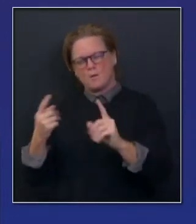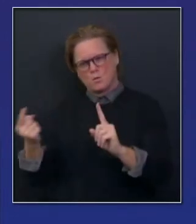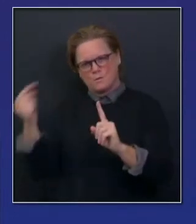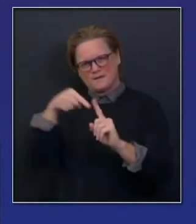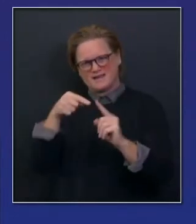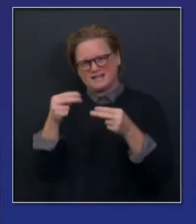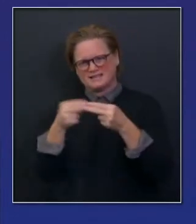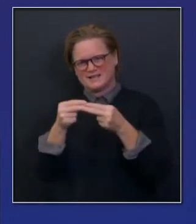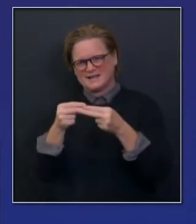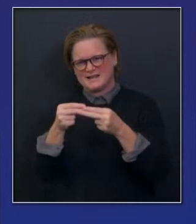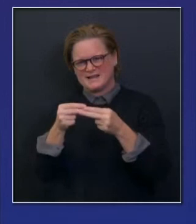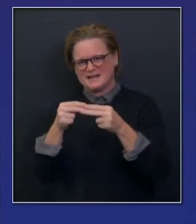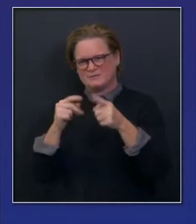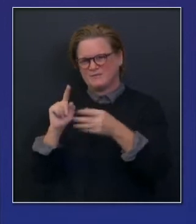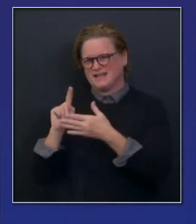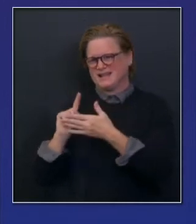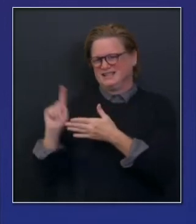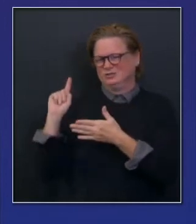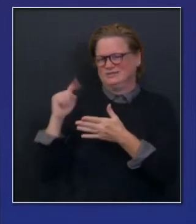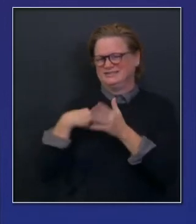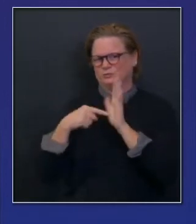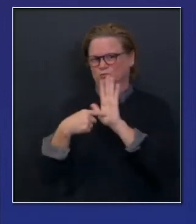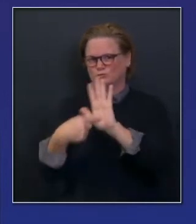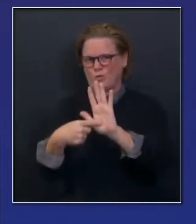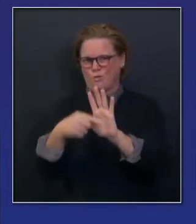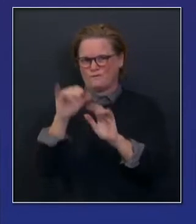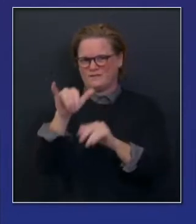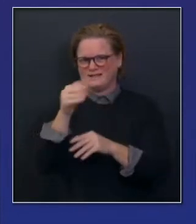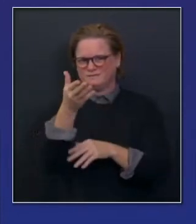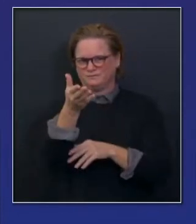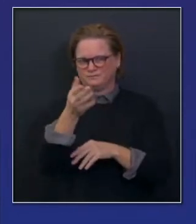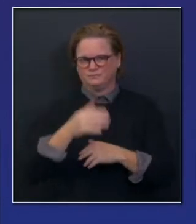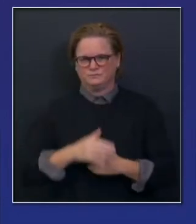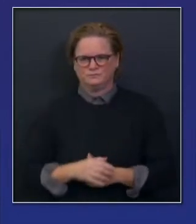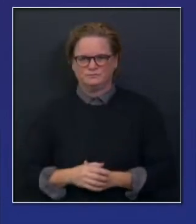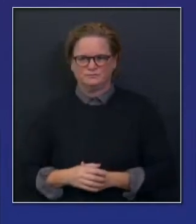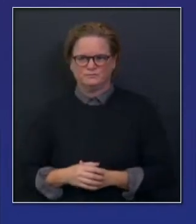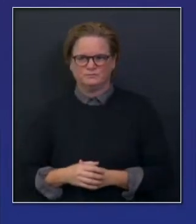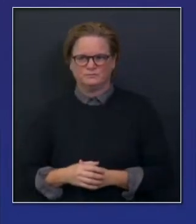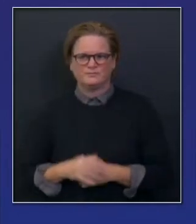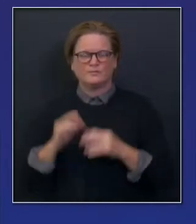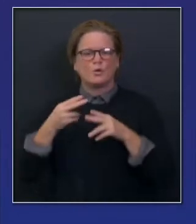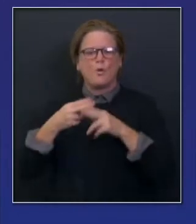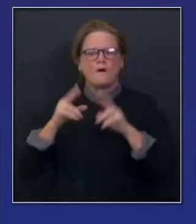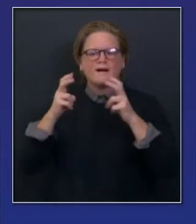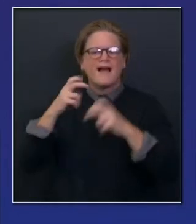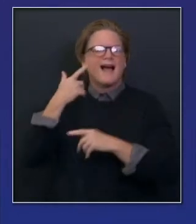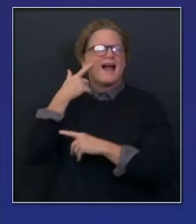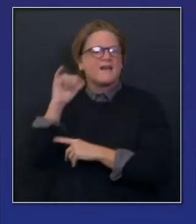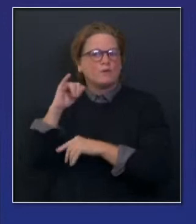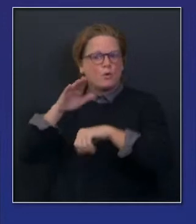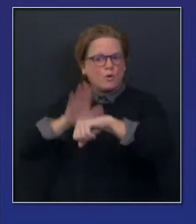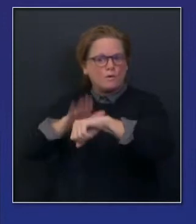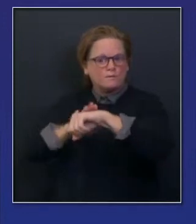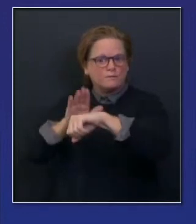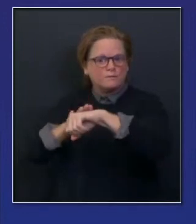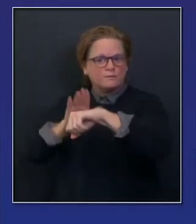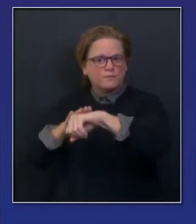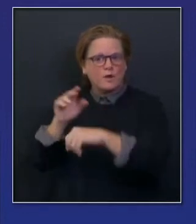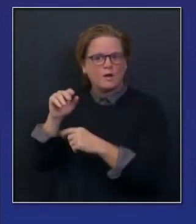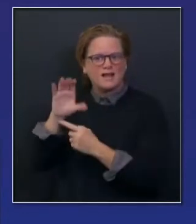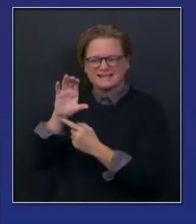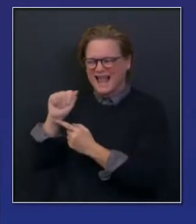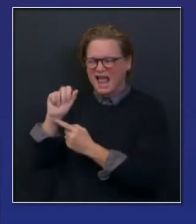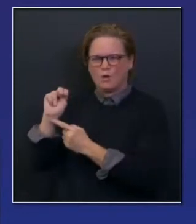week. Last Thursday, we announced California Notify. This is, again, all about tools in the toolkit. This is just another tool